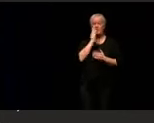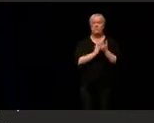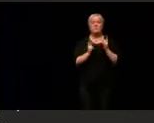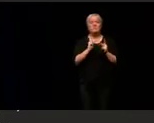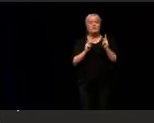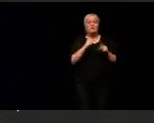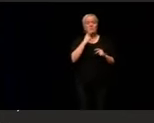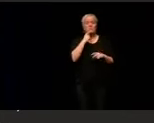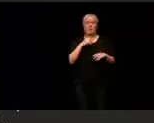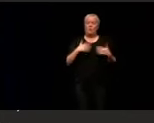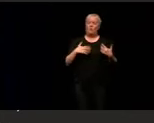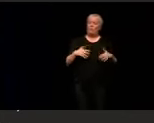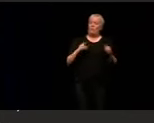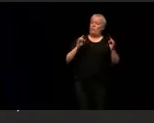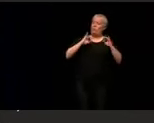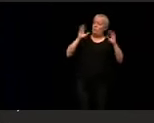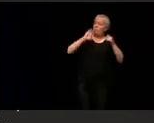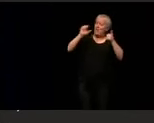against us